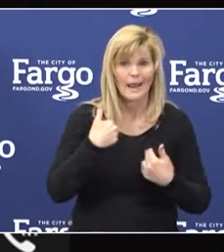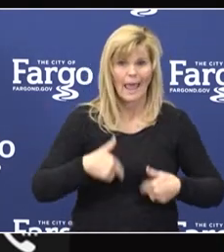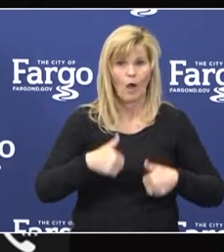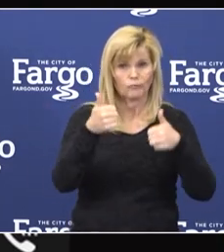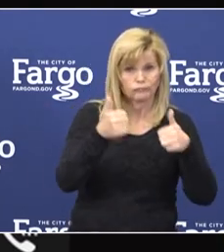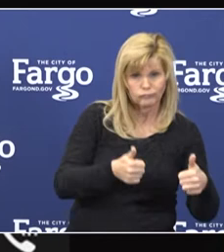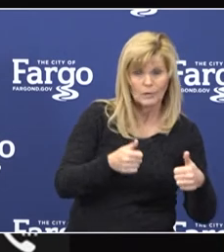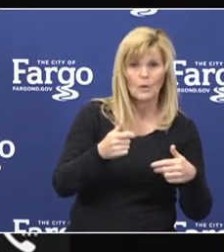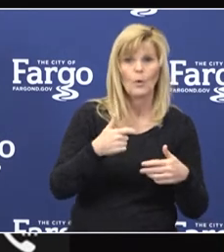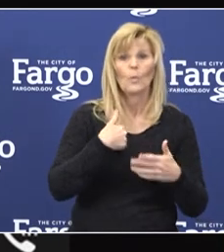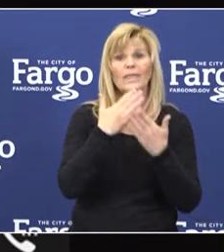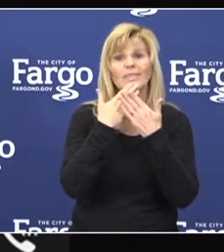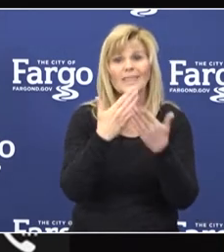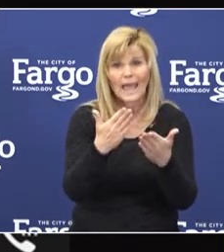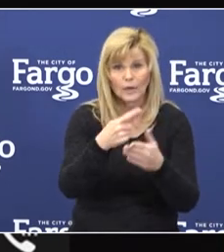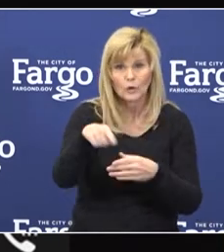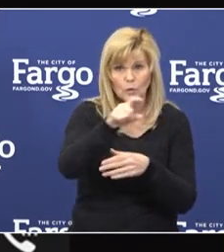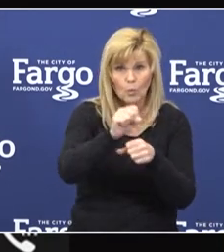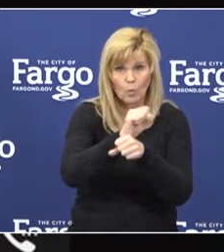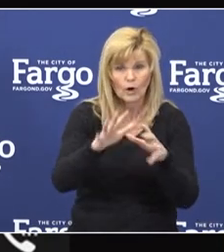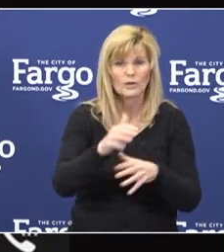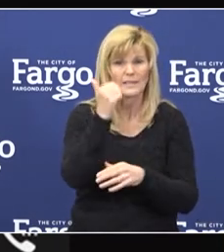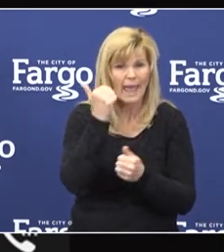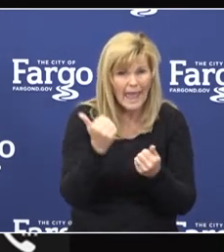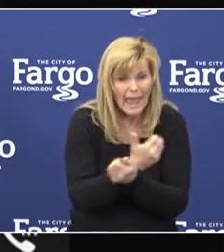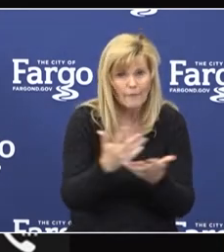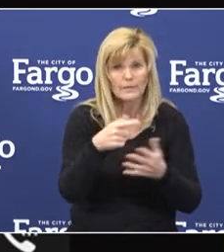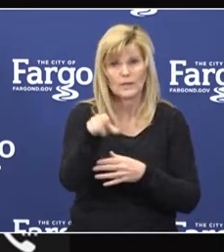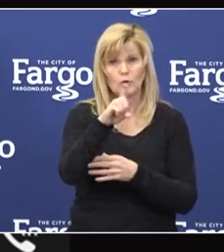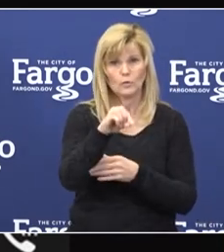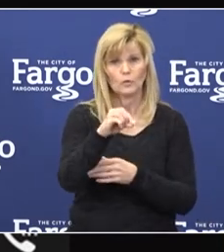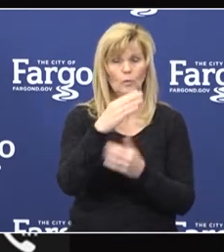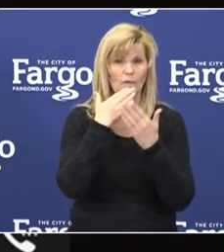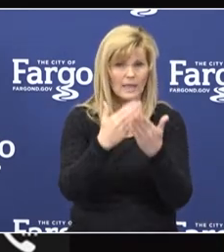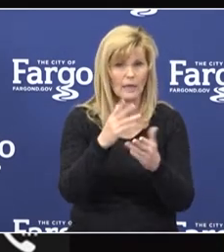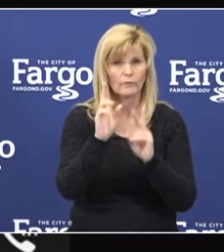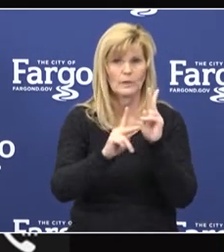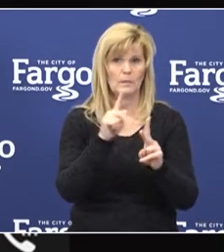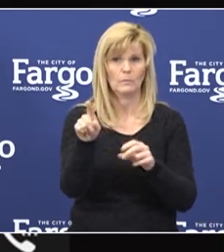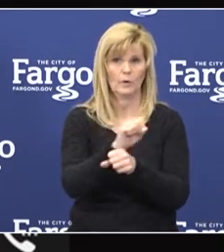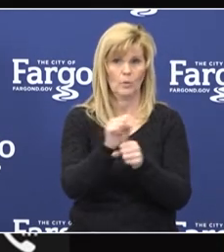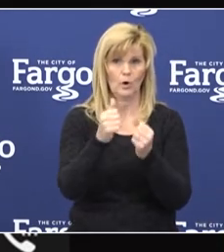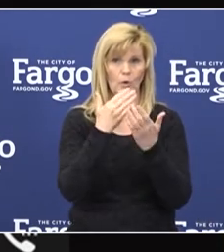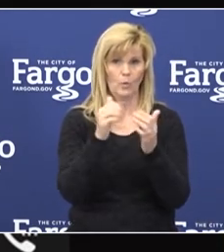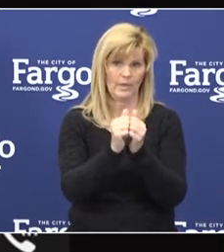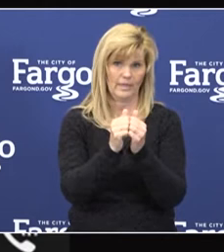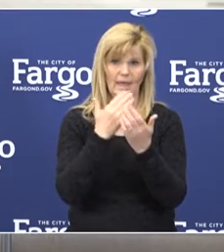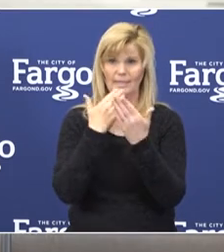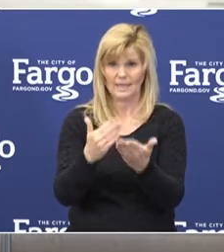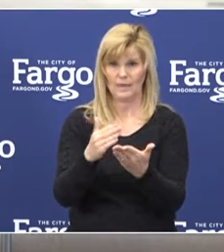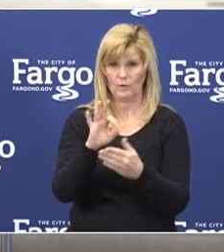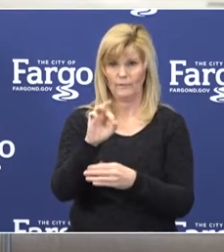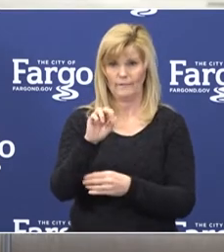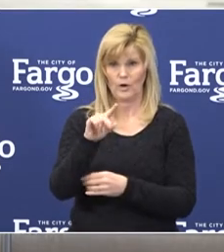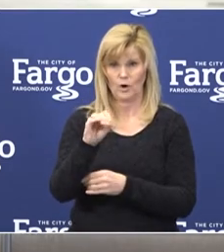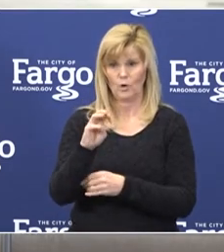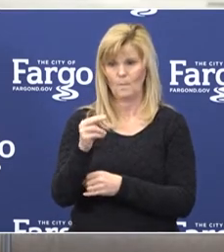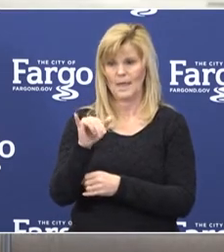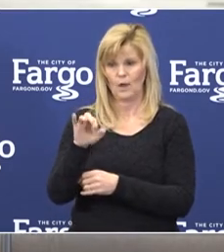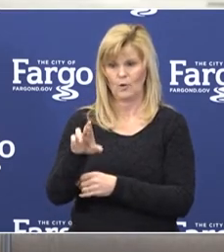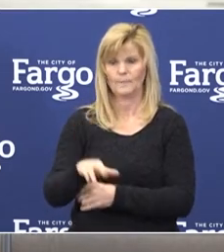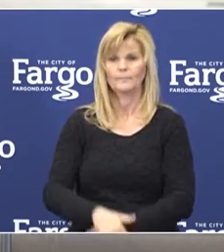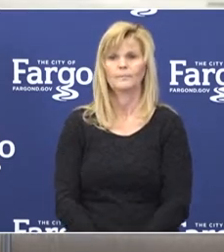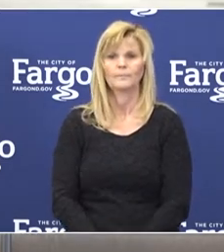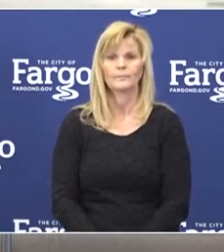that you do each and every day for all of the residents that you work with. Thank you, Mayor Mahoney. Thank you, Kathy.